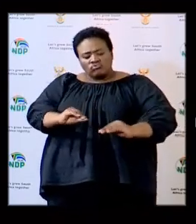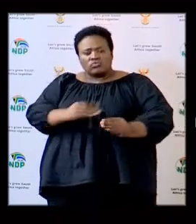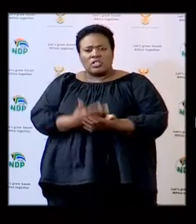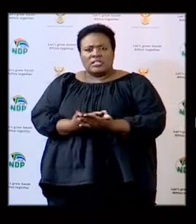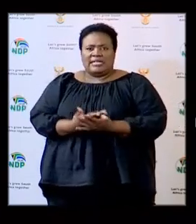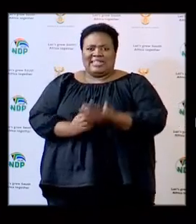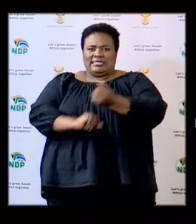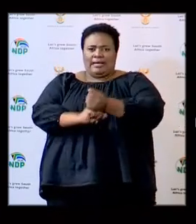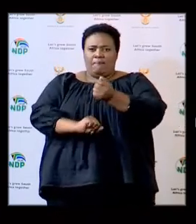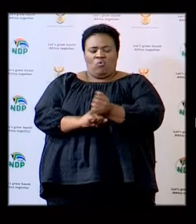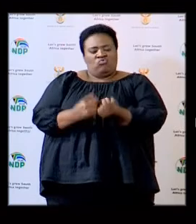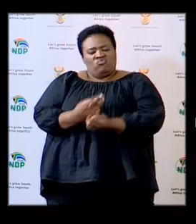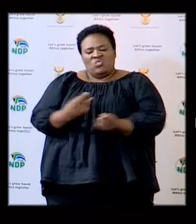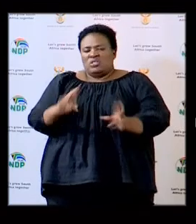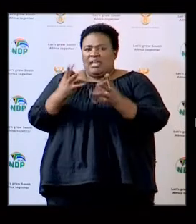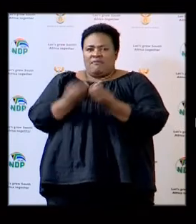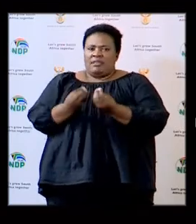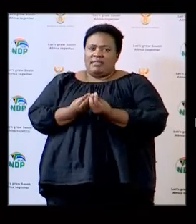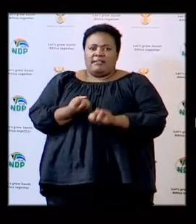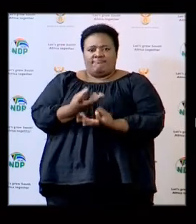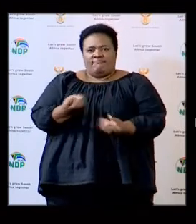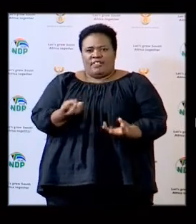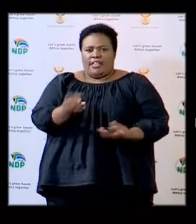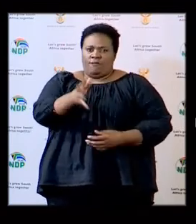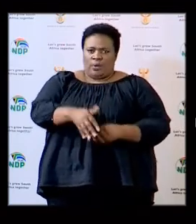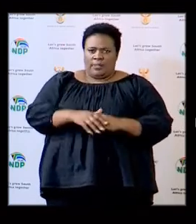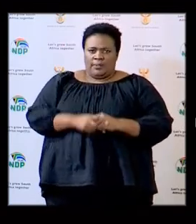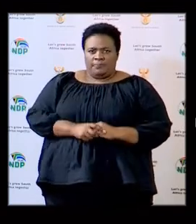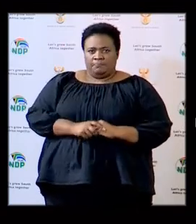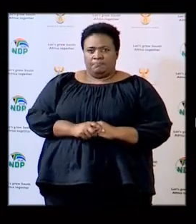guidance as well and the resources data